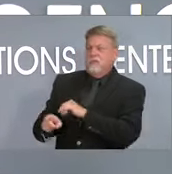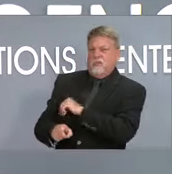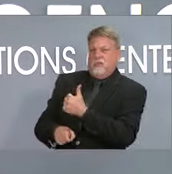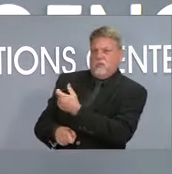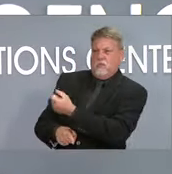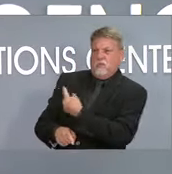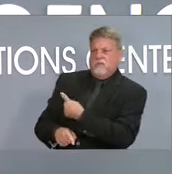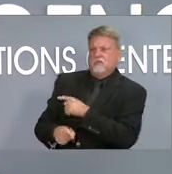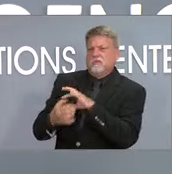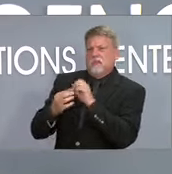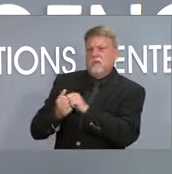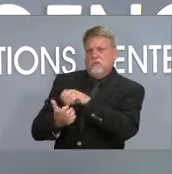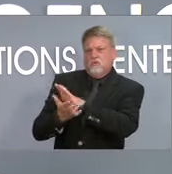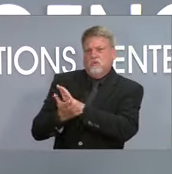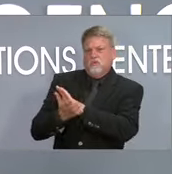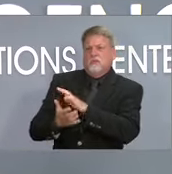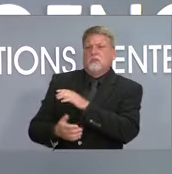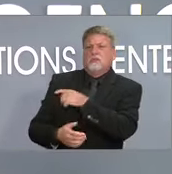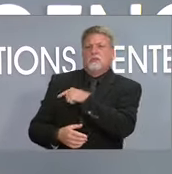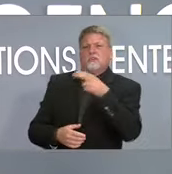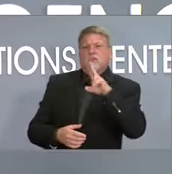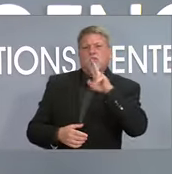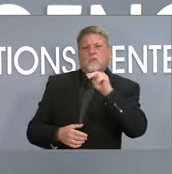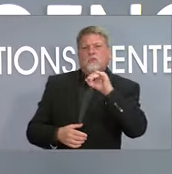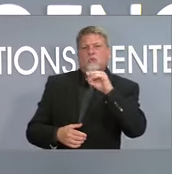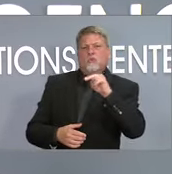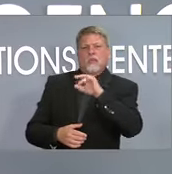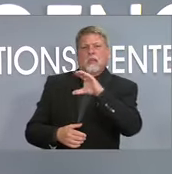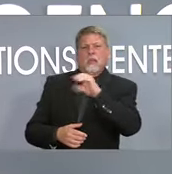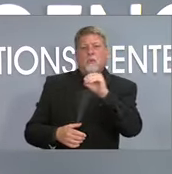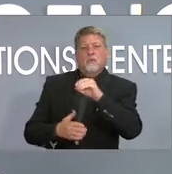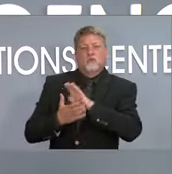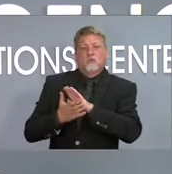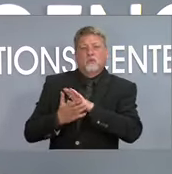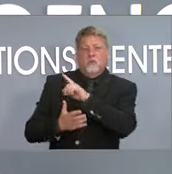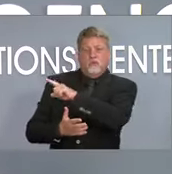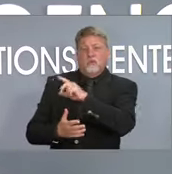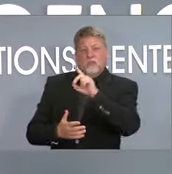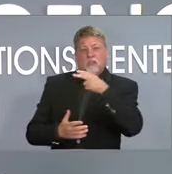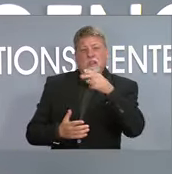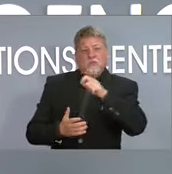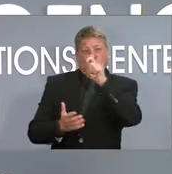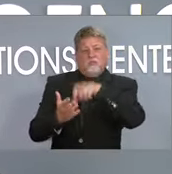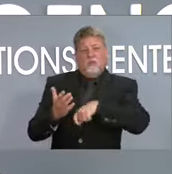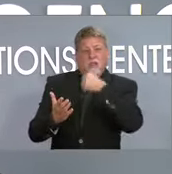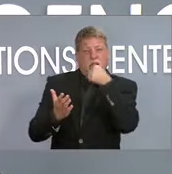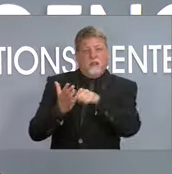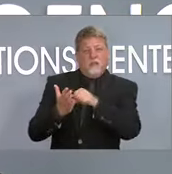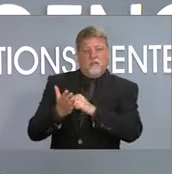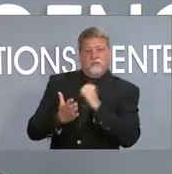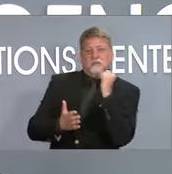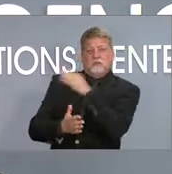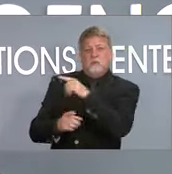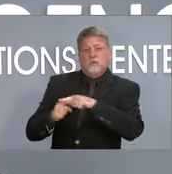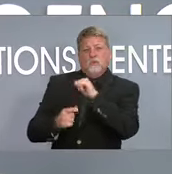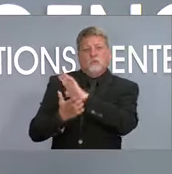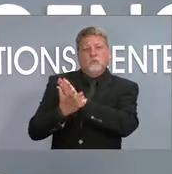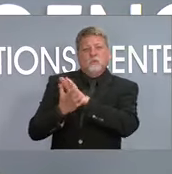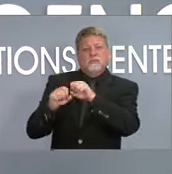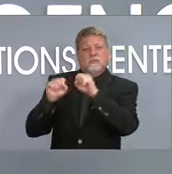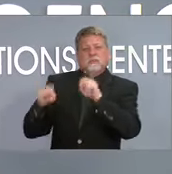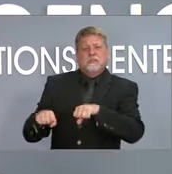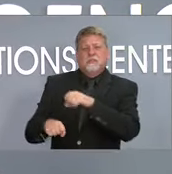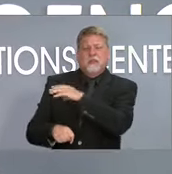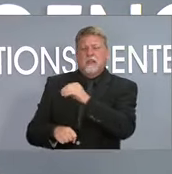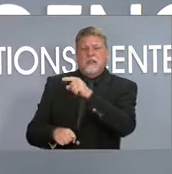And you had sent them a letter asking them to change their mind about their quarantine procedures and contact tracing. And I think part of the story that got